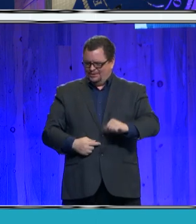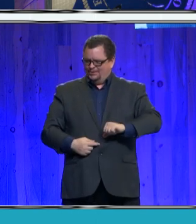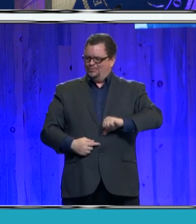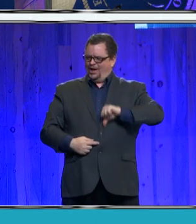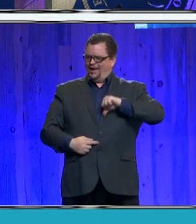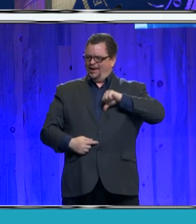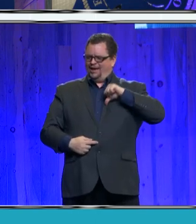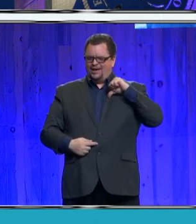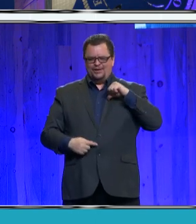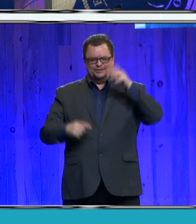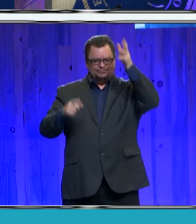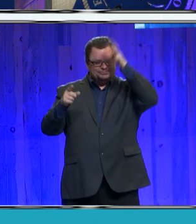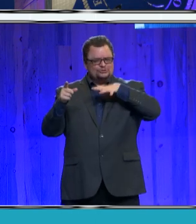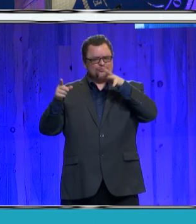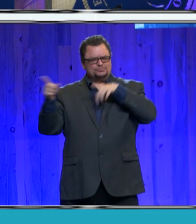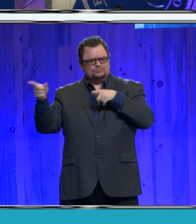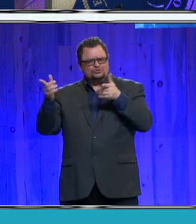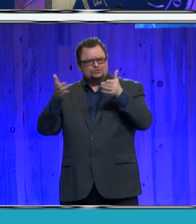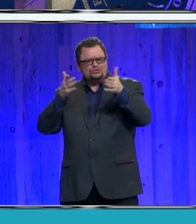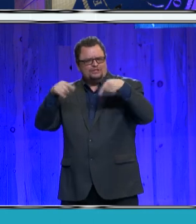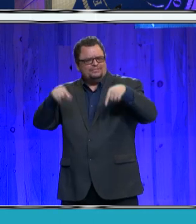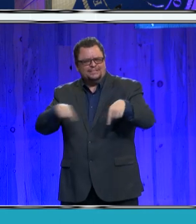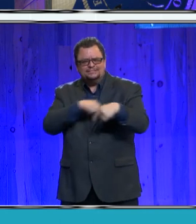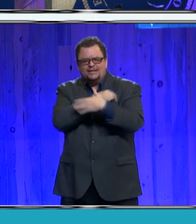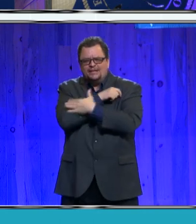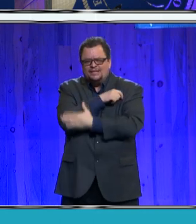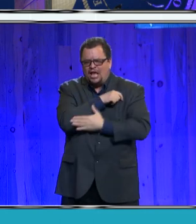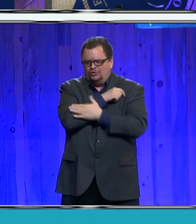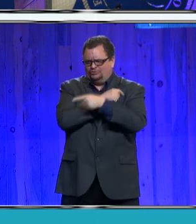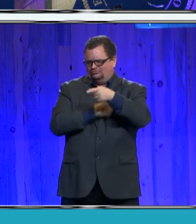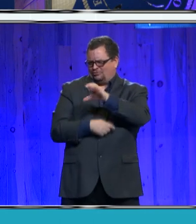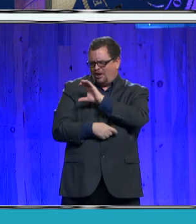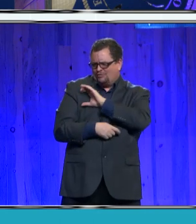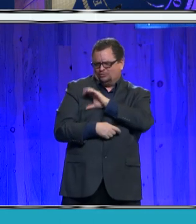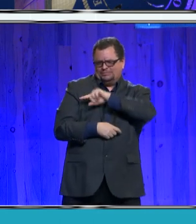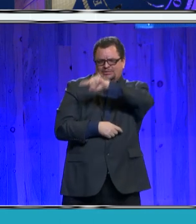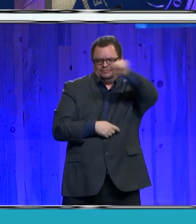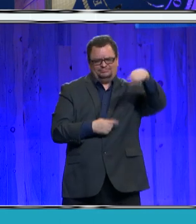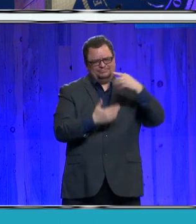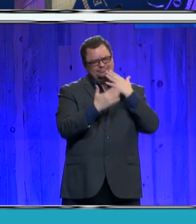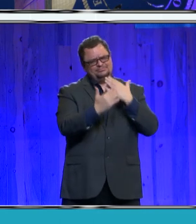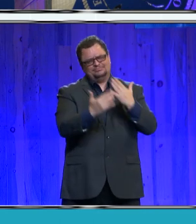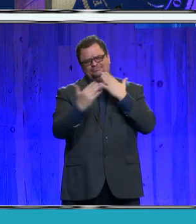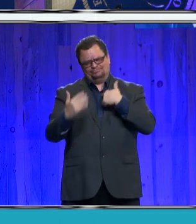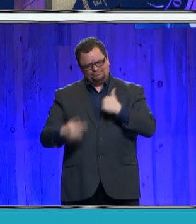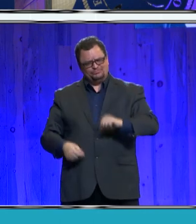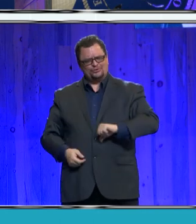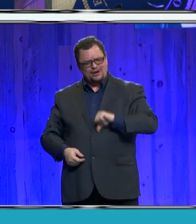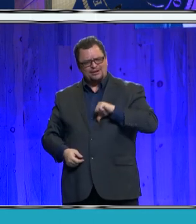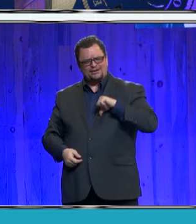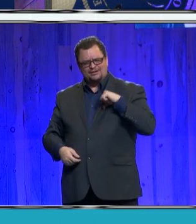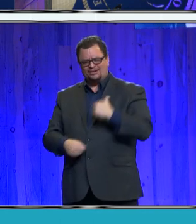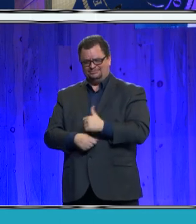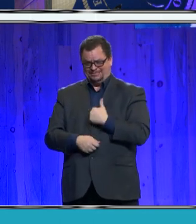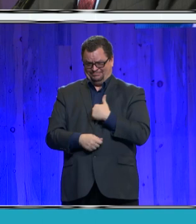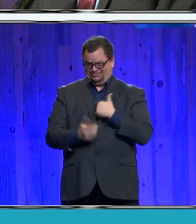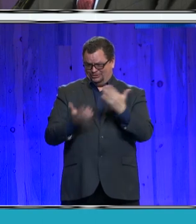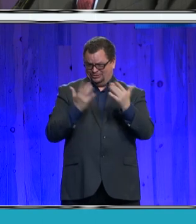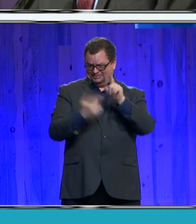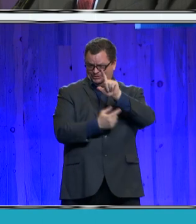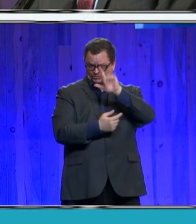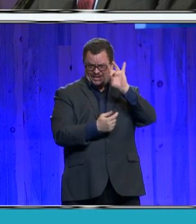serve in county law enforcement. You know, I served 28 years in the U.S. Air Force,